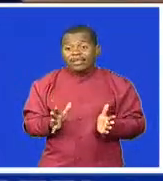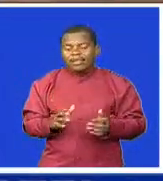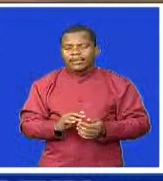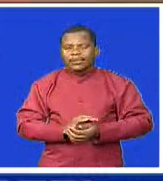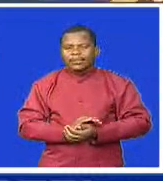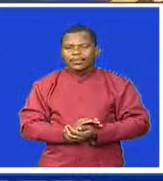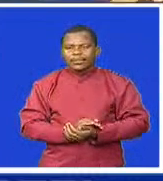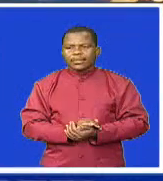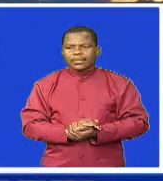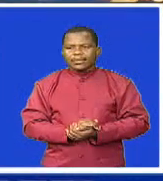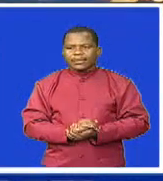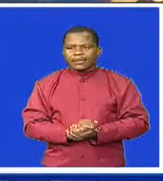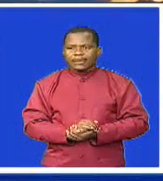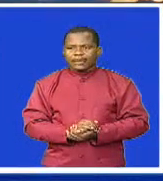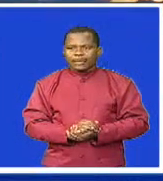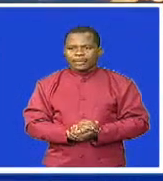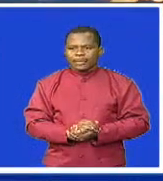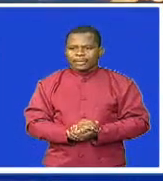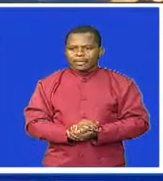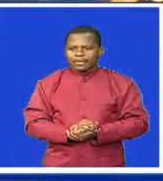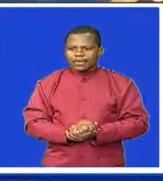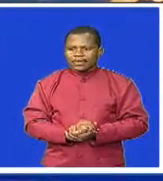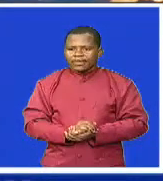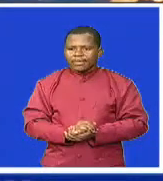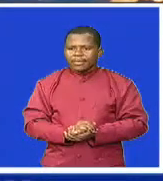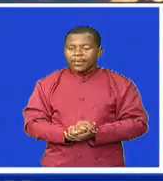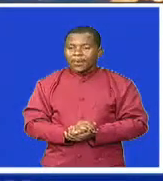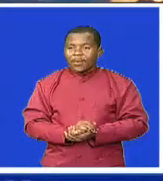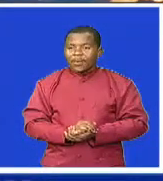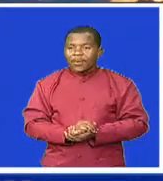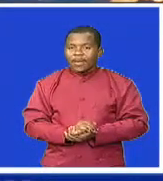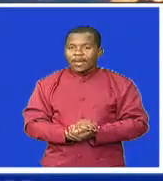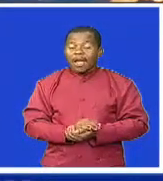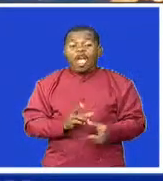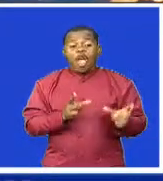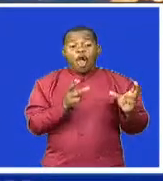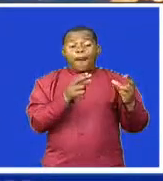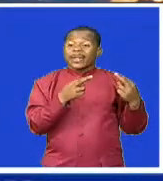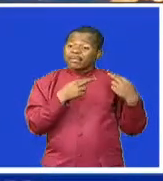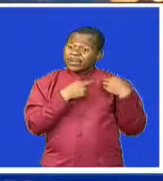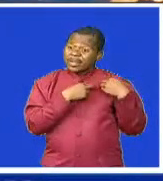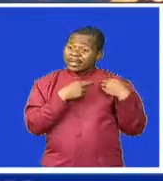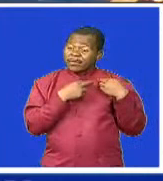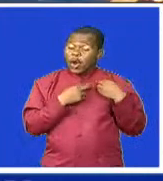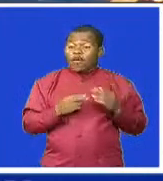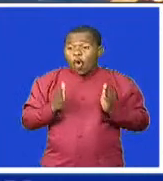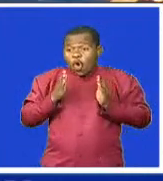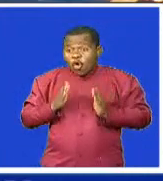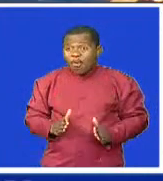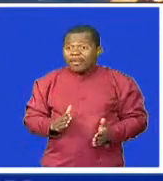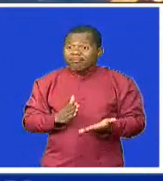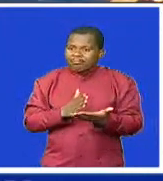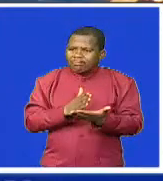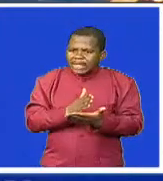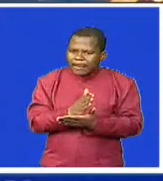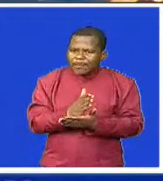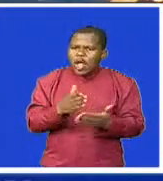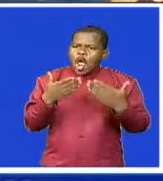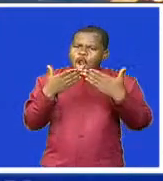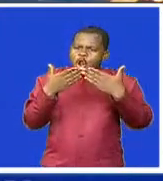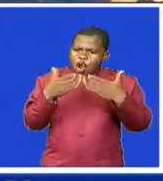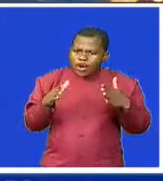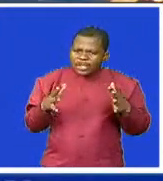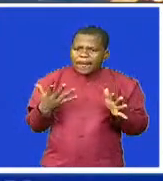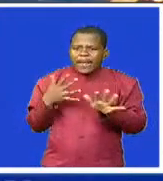Ezuluni. The Commission on Human Rights and Public Administration or Integrity has launched a website